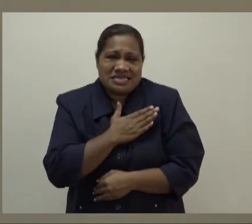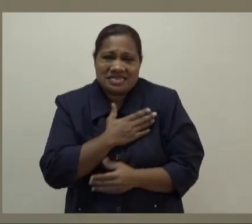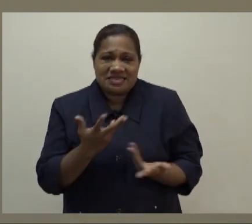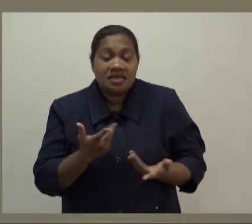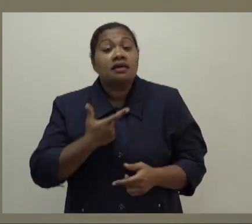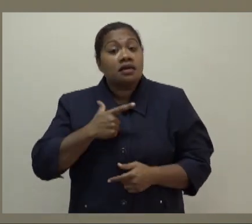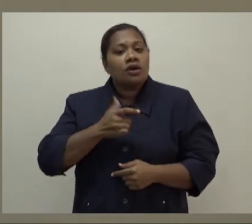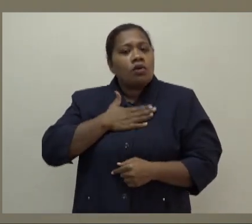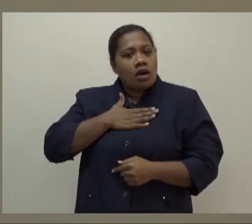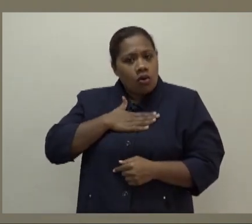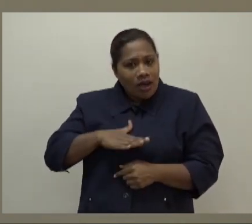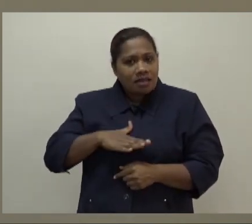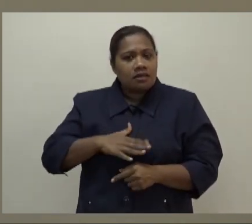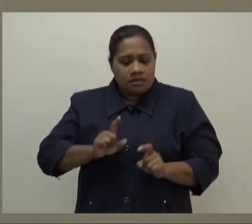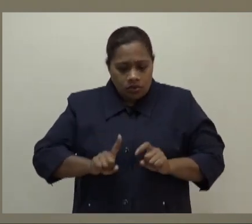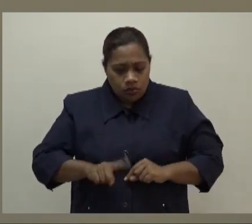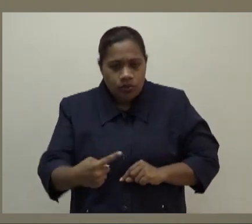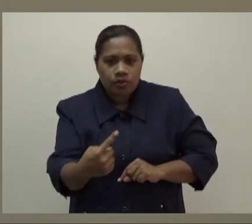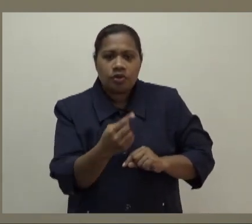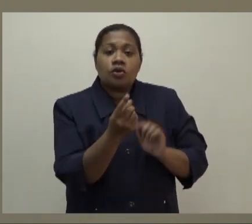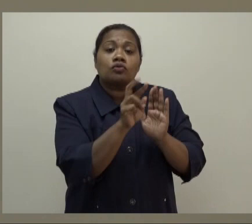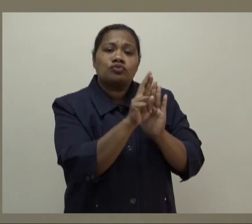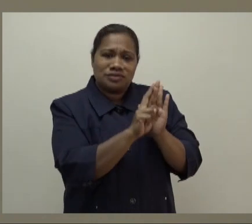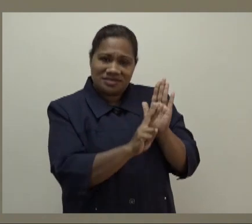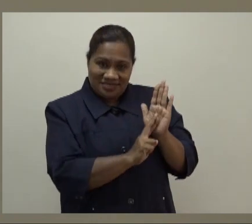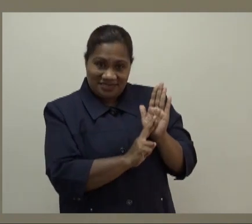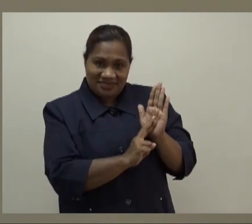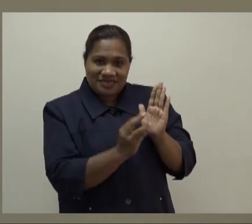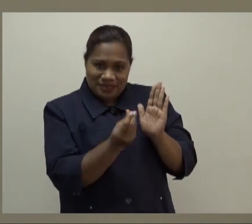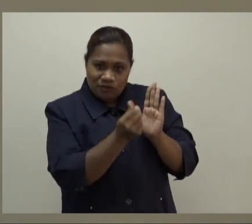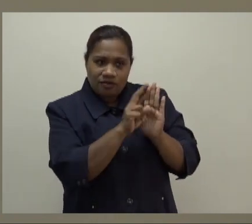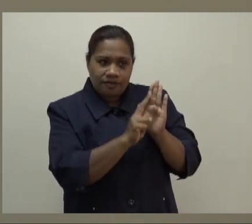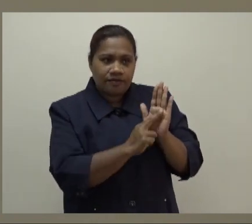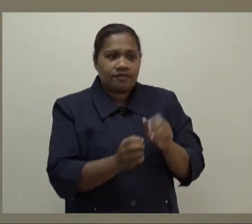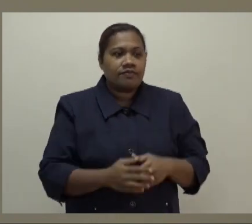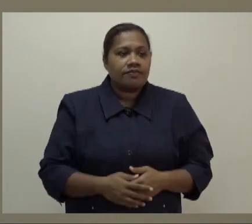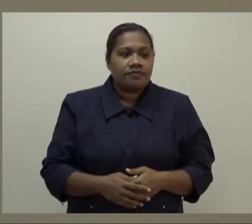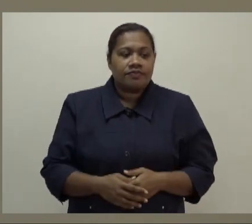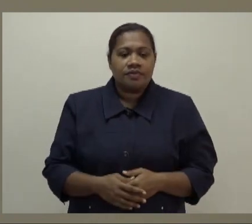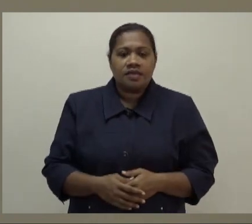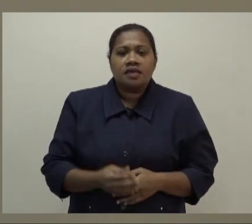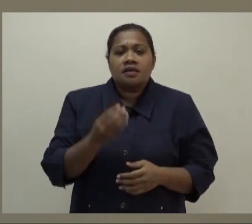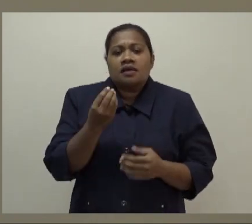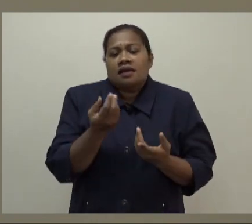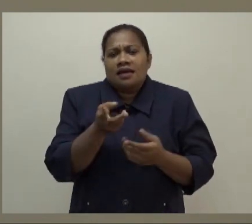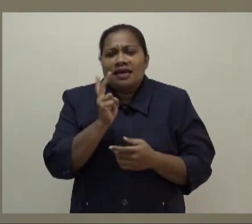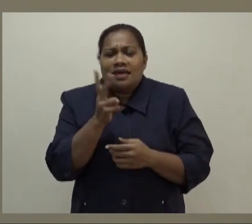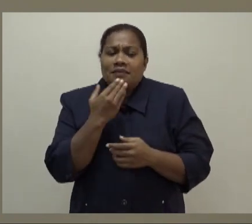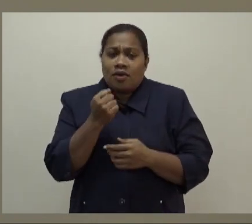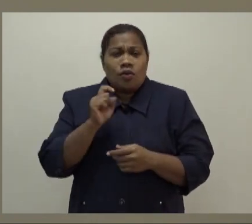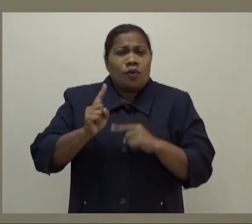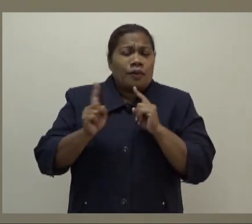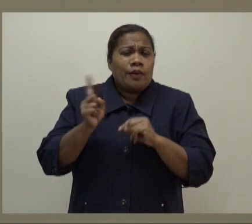restrictions that we have. So just for clarification, is dancing a lot of private functions, like birthday parties or weddings?